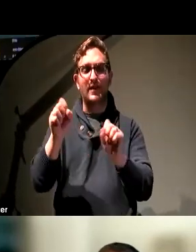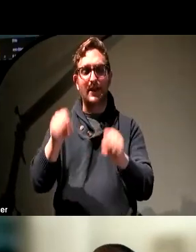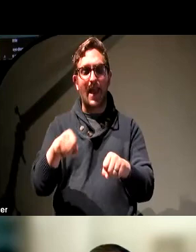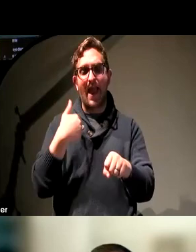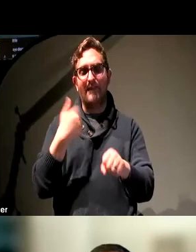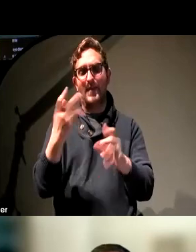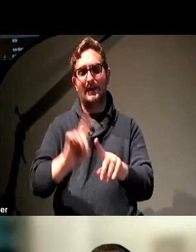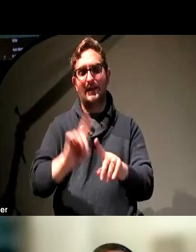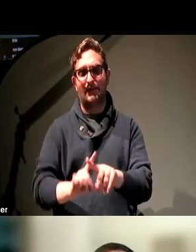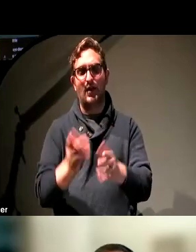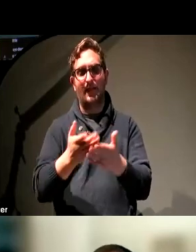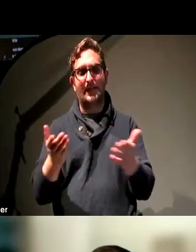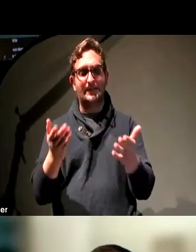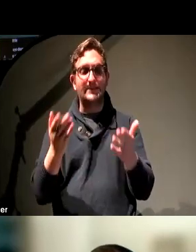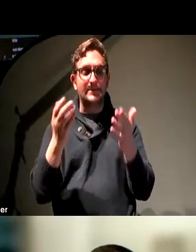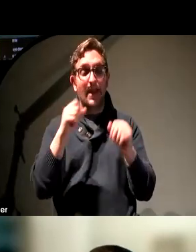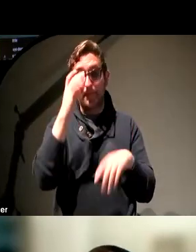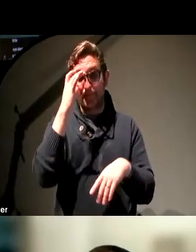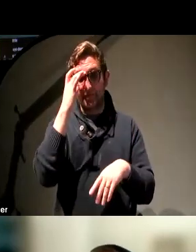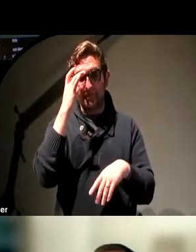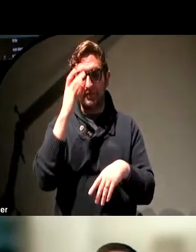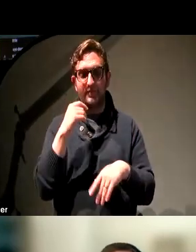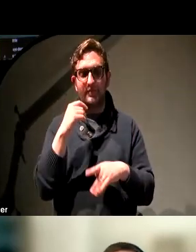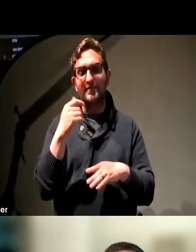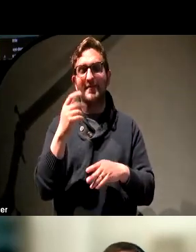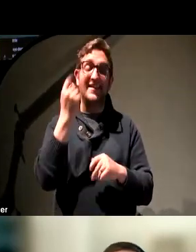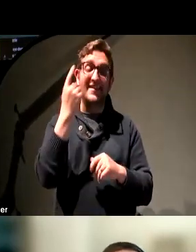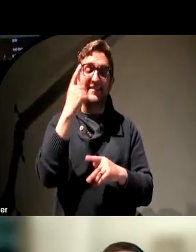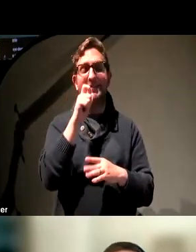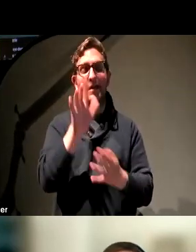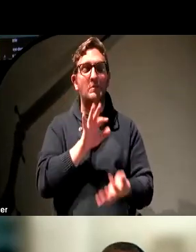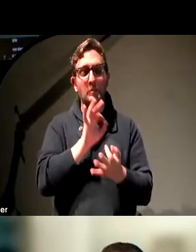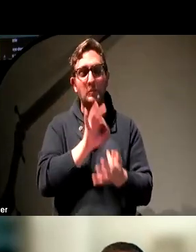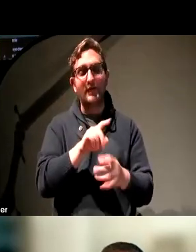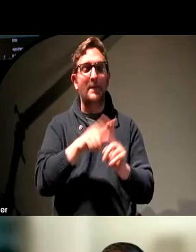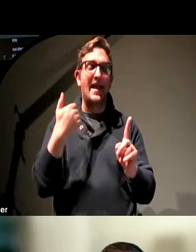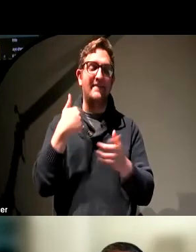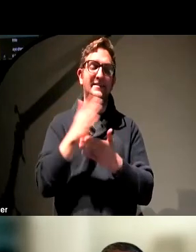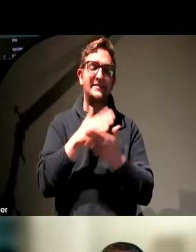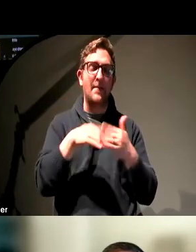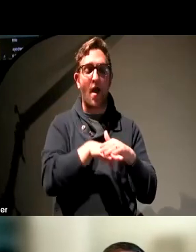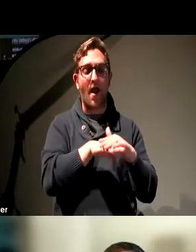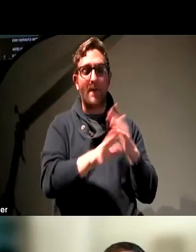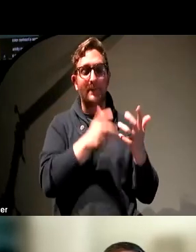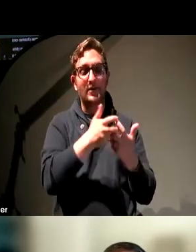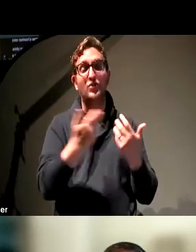with the current web standards. I'm not suggesting they're perfect because there are some combinations that pass color contrast